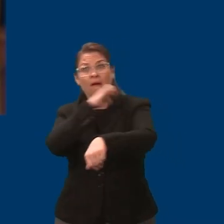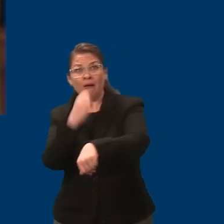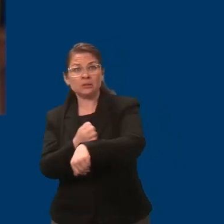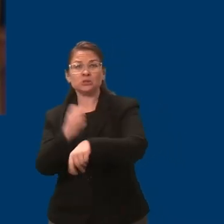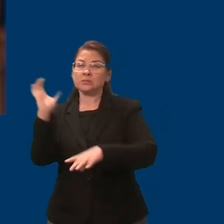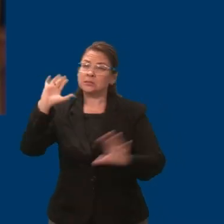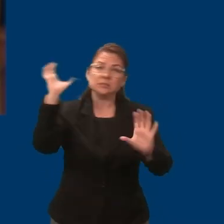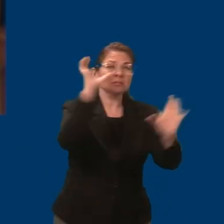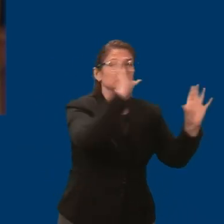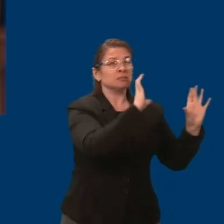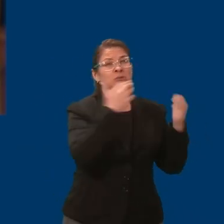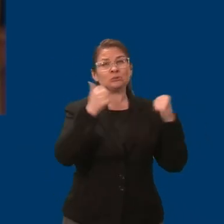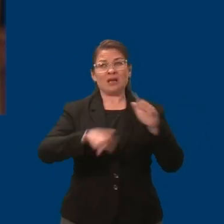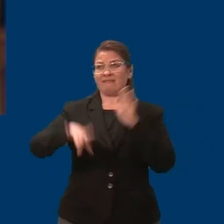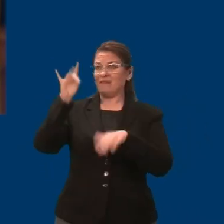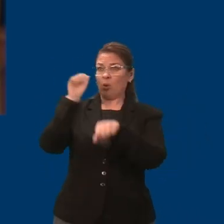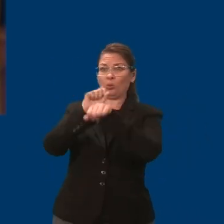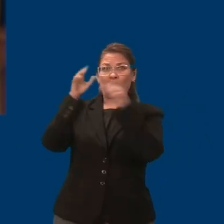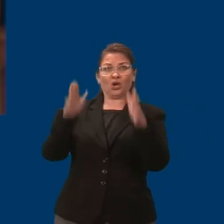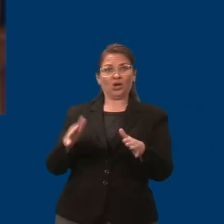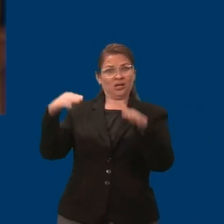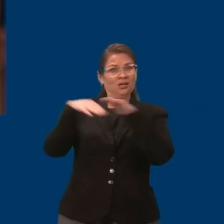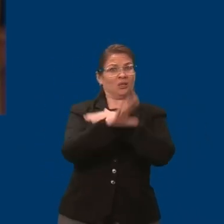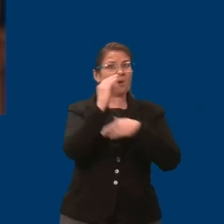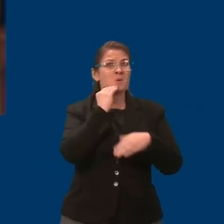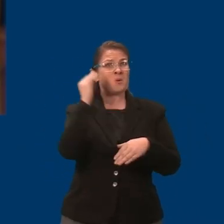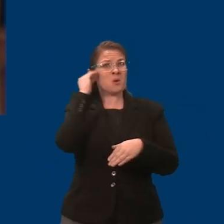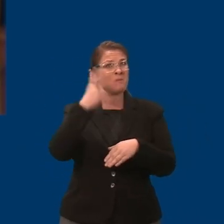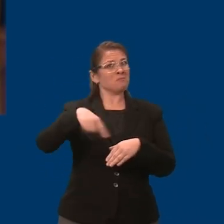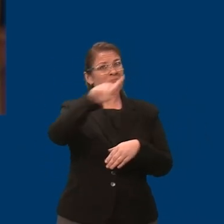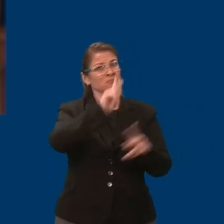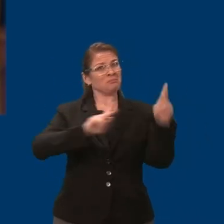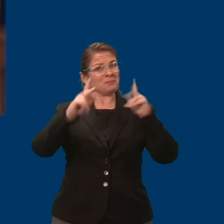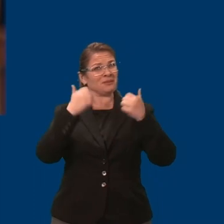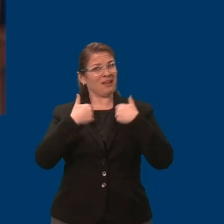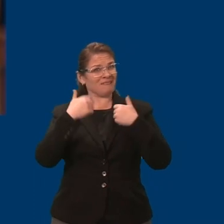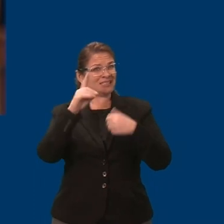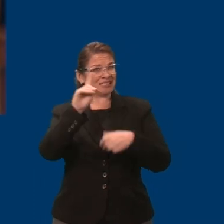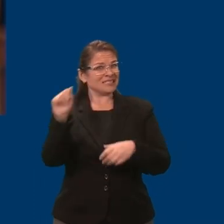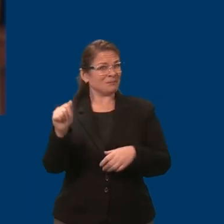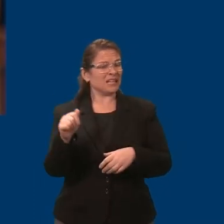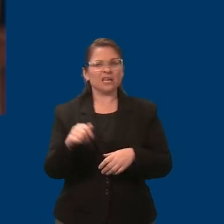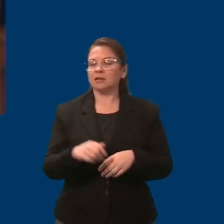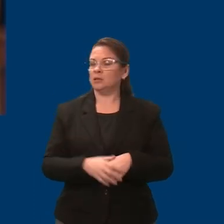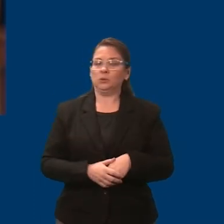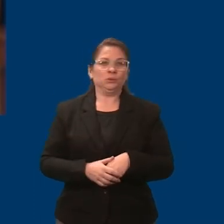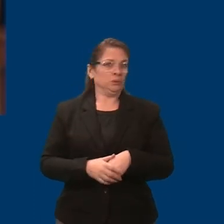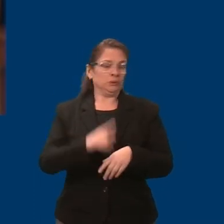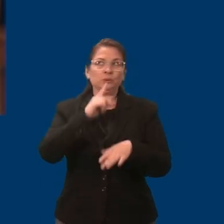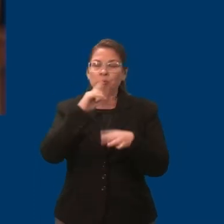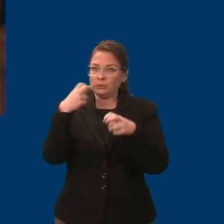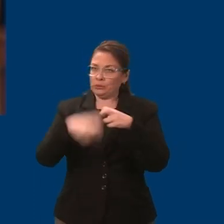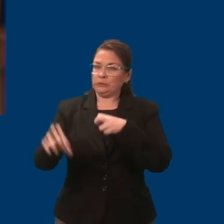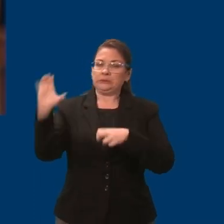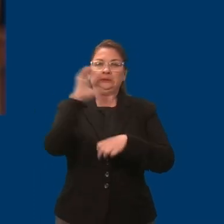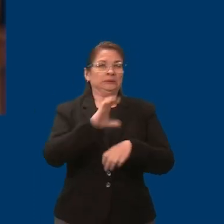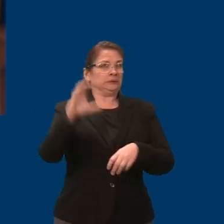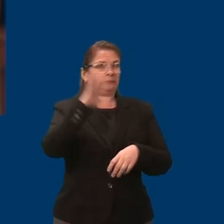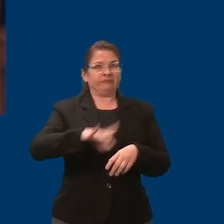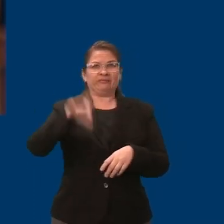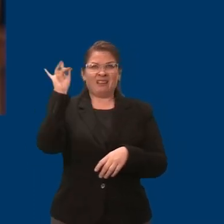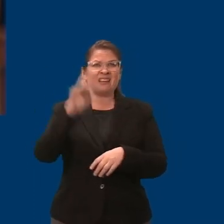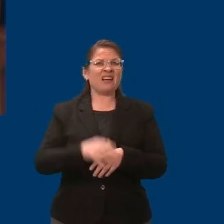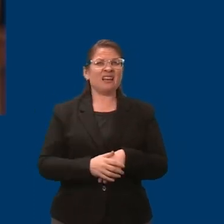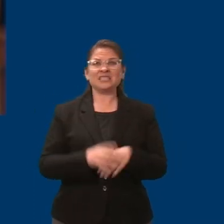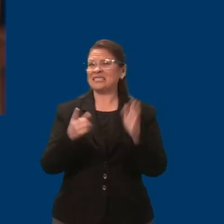with disabilities feeling very vulnerable, burdensome, and at times with low hope. This, in